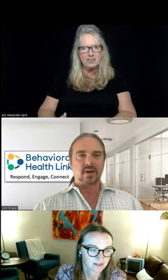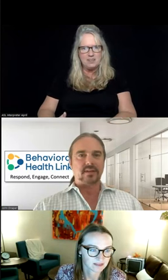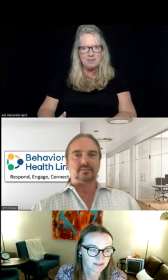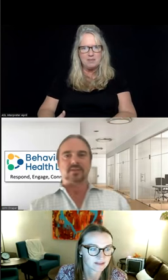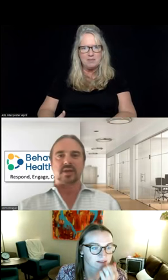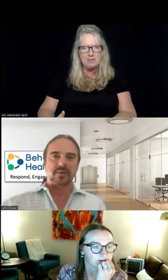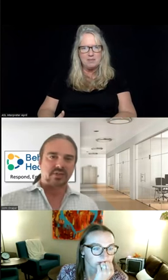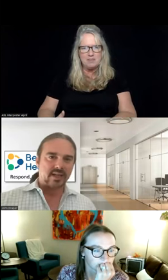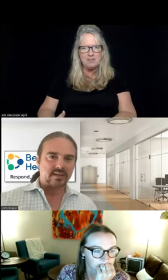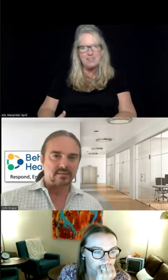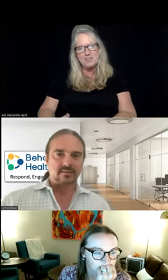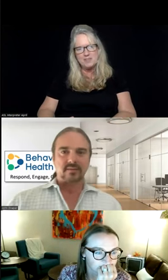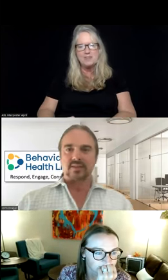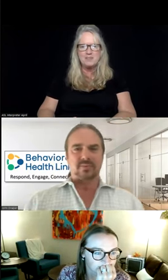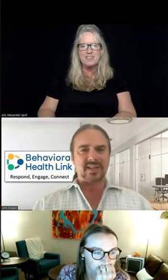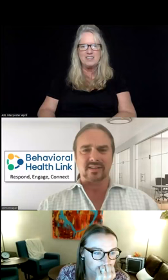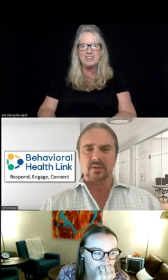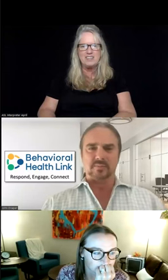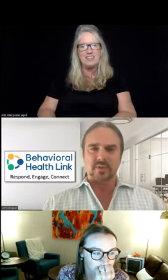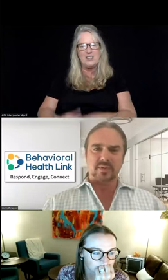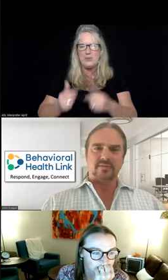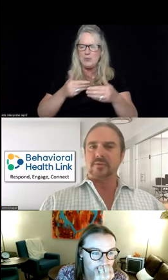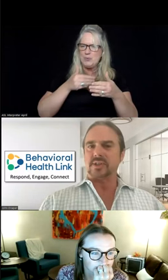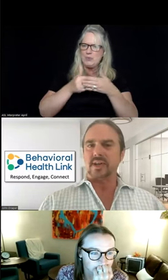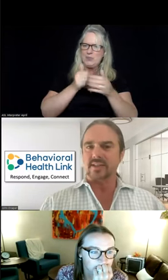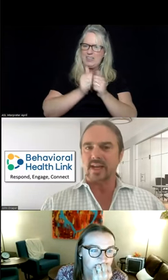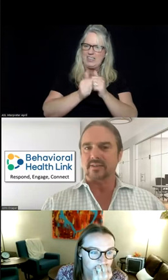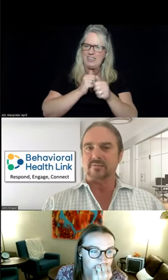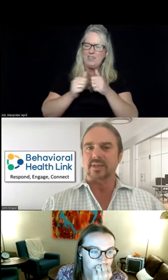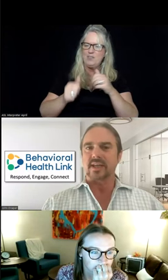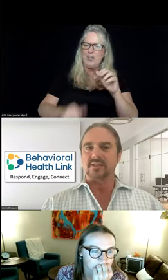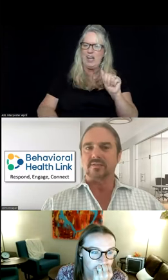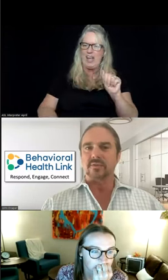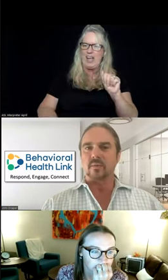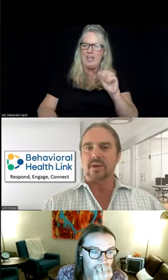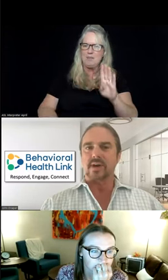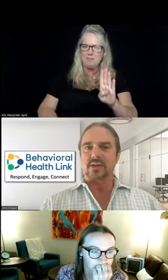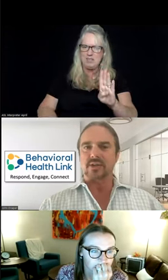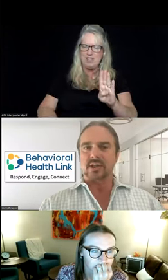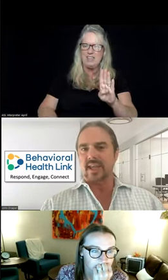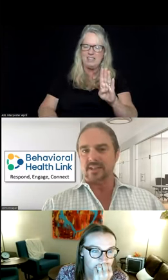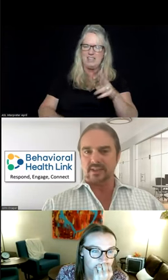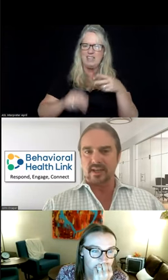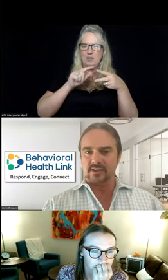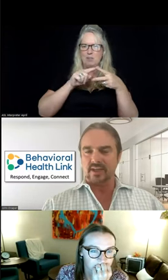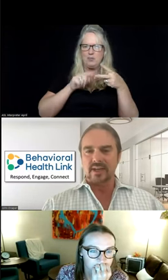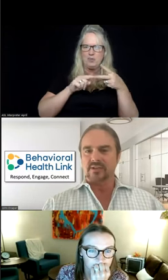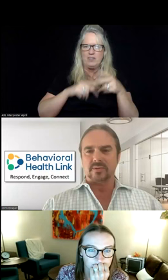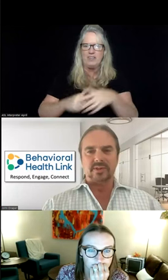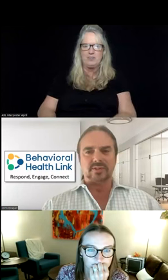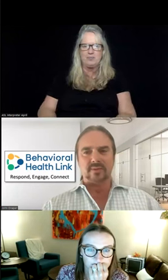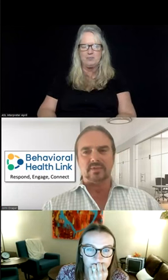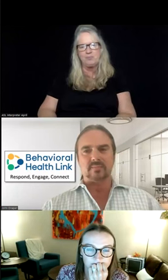All right. Some are saying it's pretty close between the first contact in three days and food, water, oxygen, 18 days.